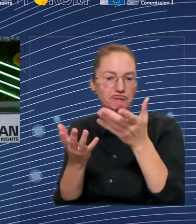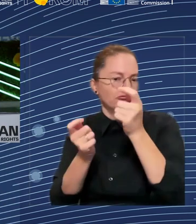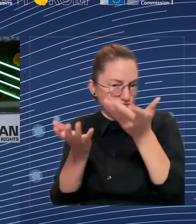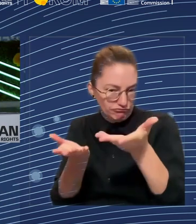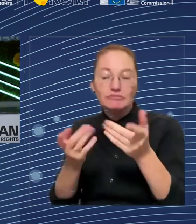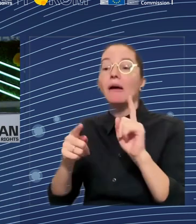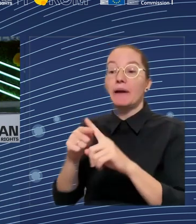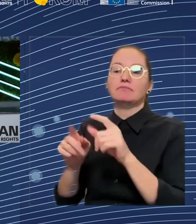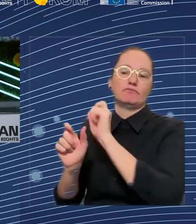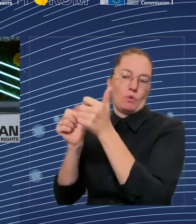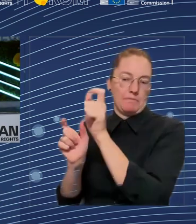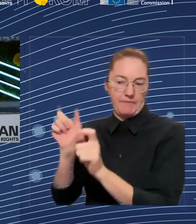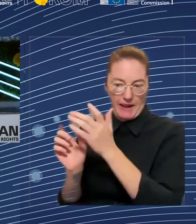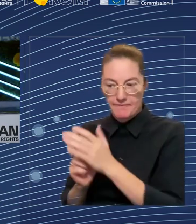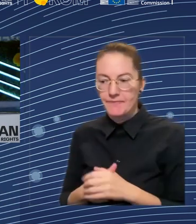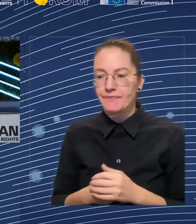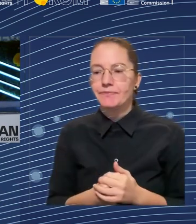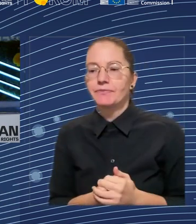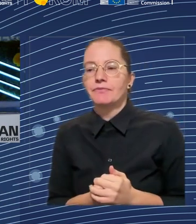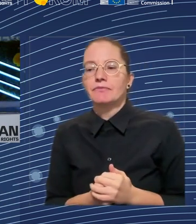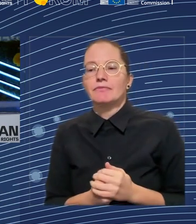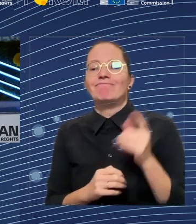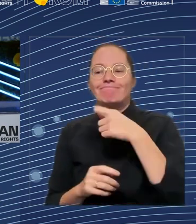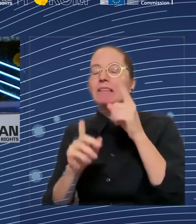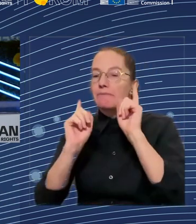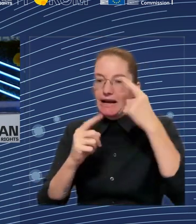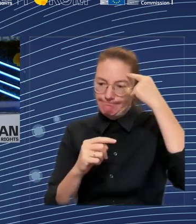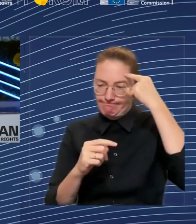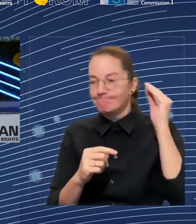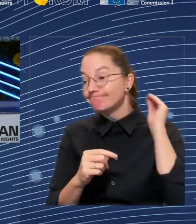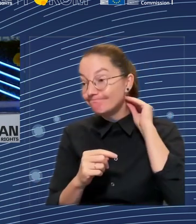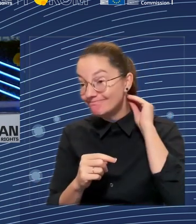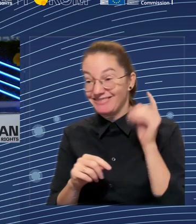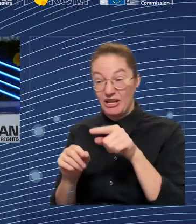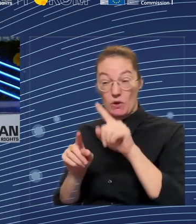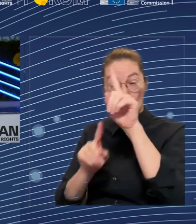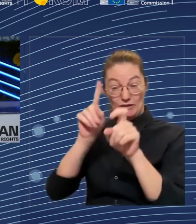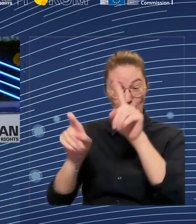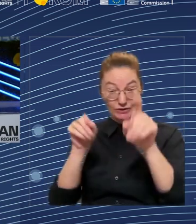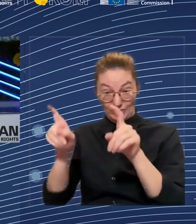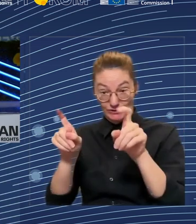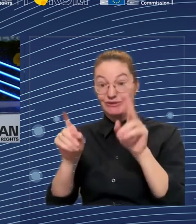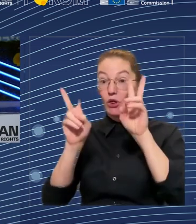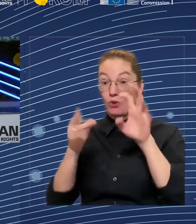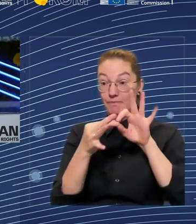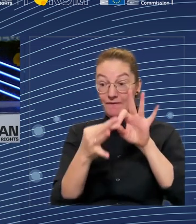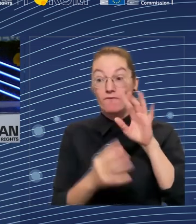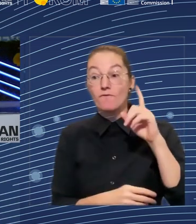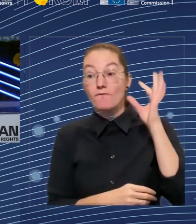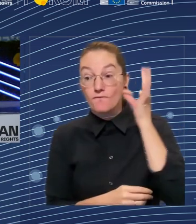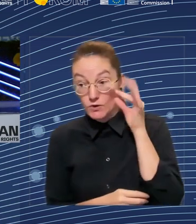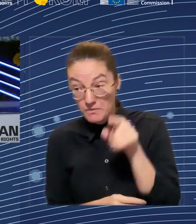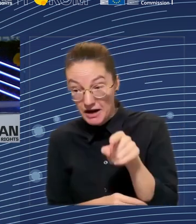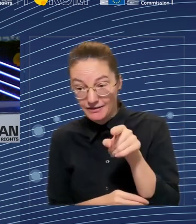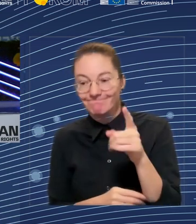distorts the labor supply. And we can say that most occupations that face persistent labor shortages are